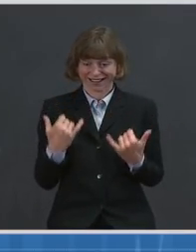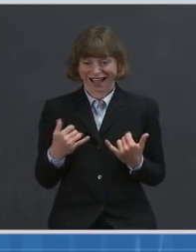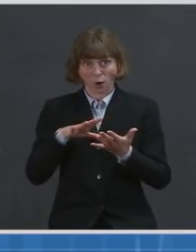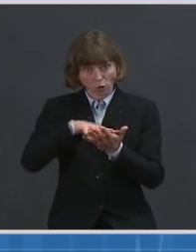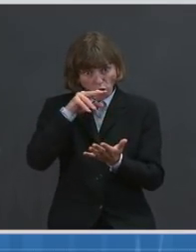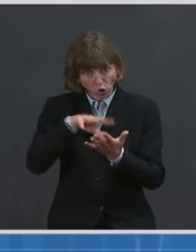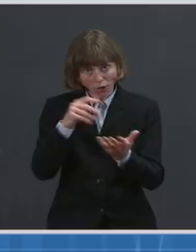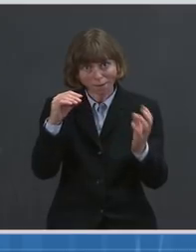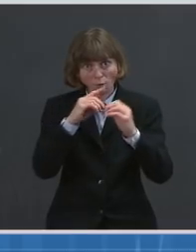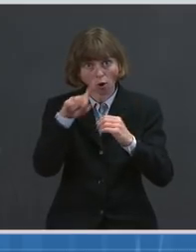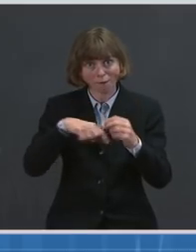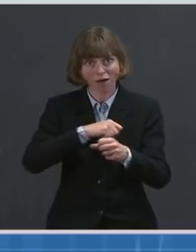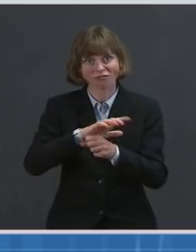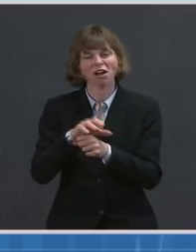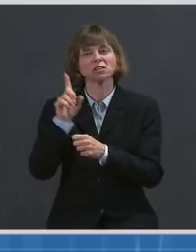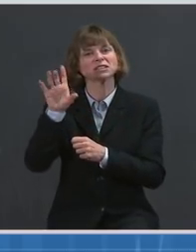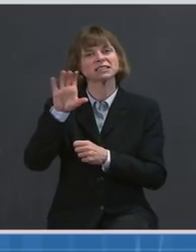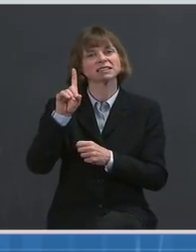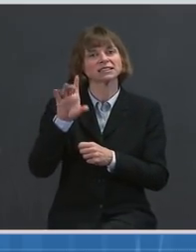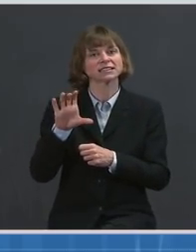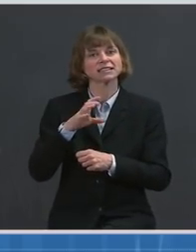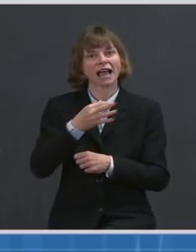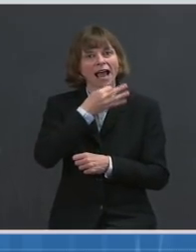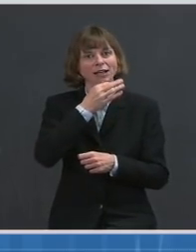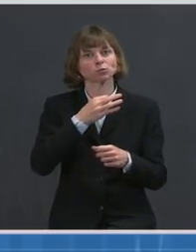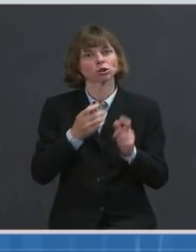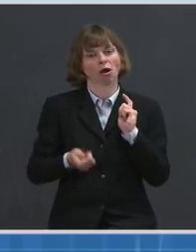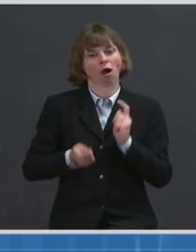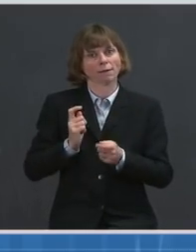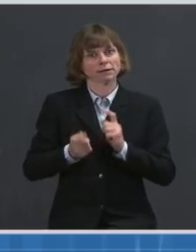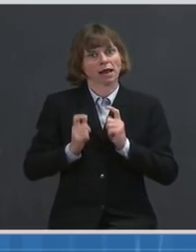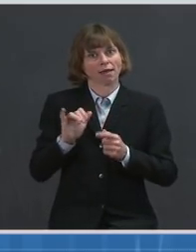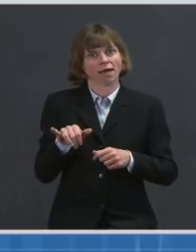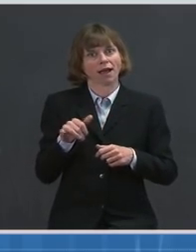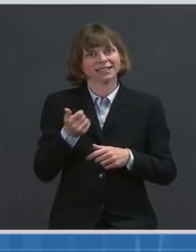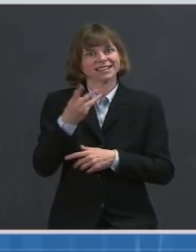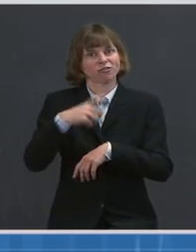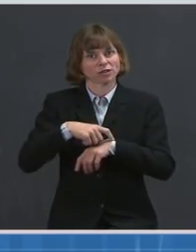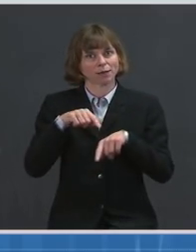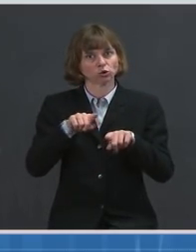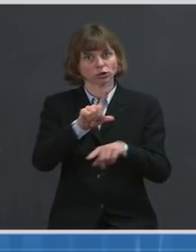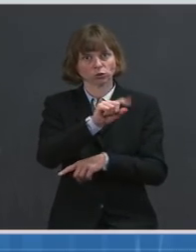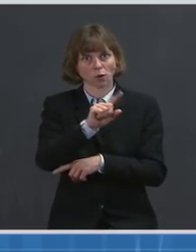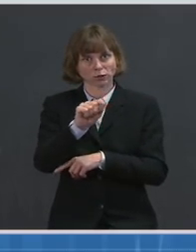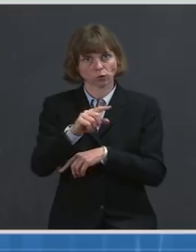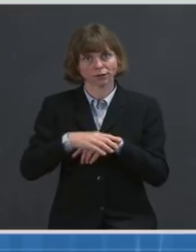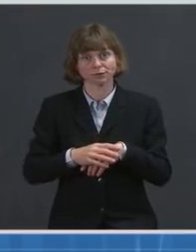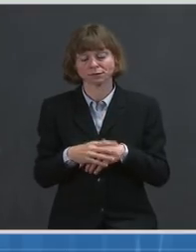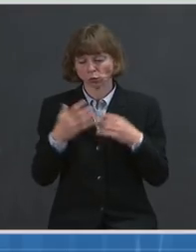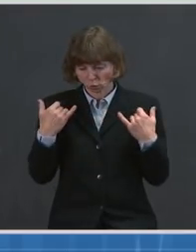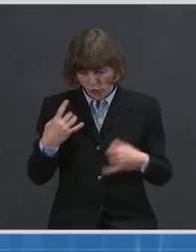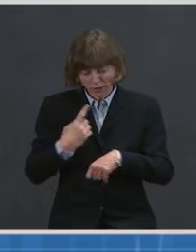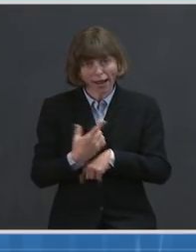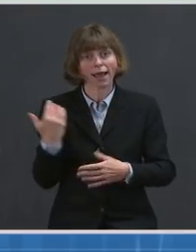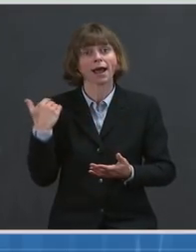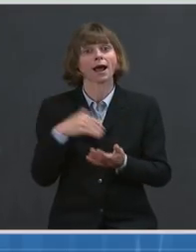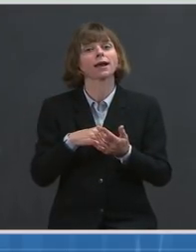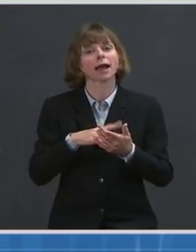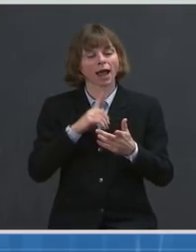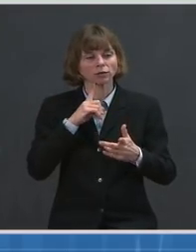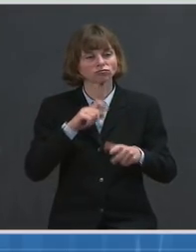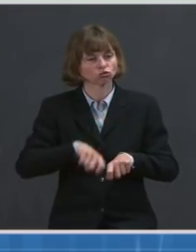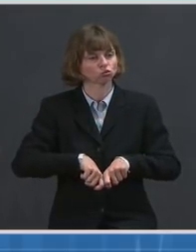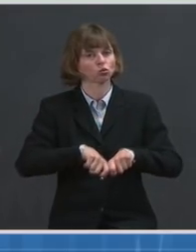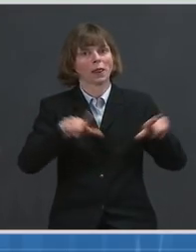CDC experts updated that guidance several times throughout 2020. Today, CDC is again releasing updated guidance